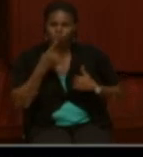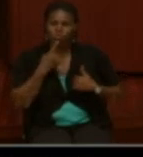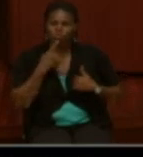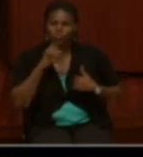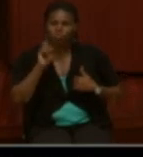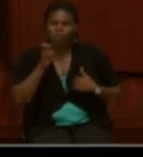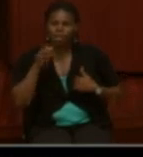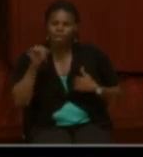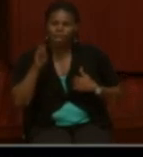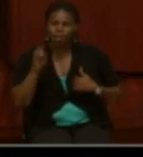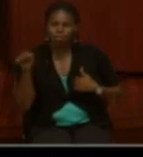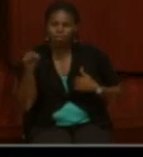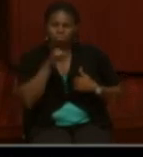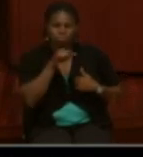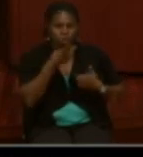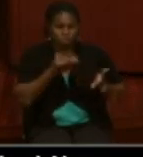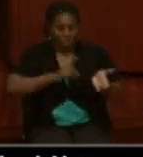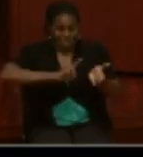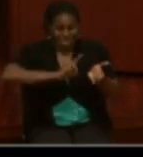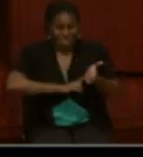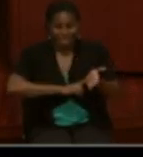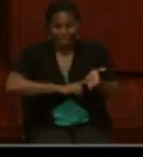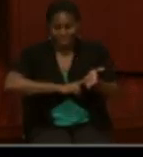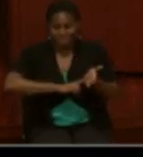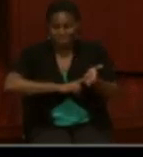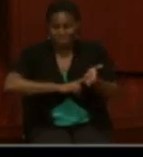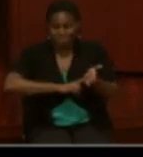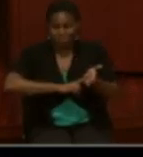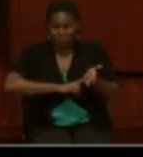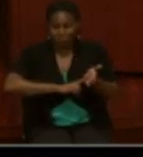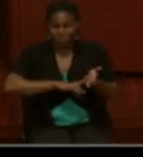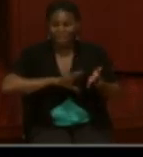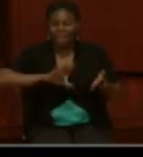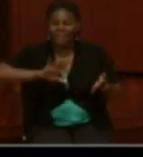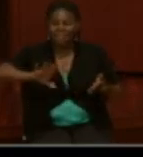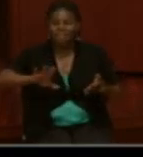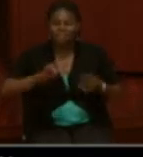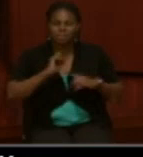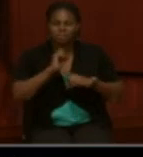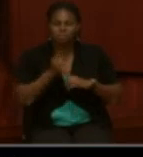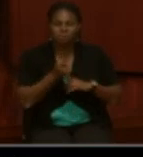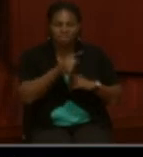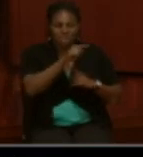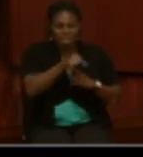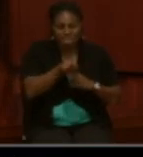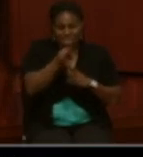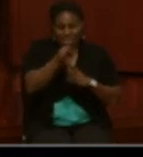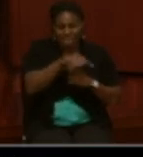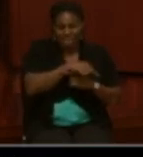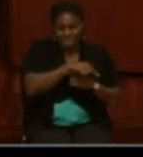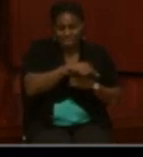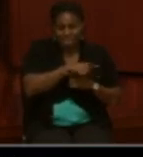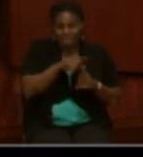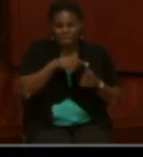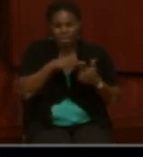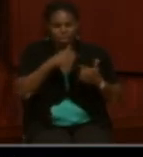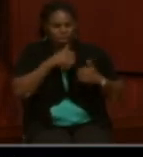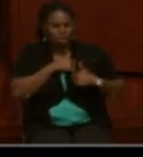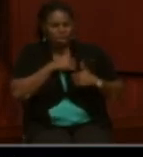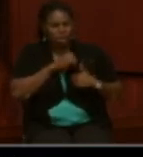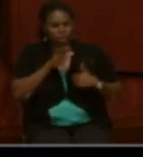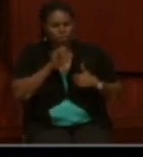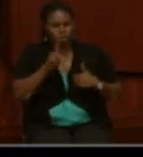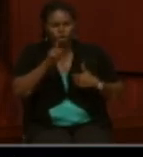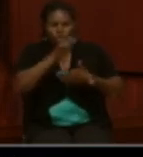the proverbial sign on the dotted line is located. In his case, there's an X. And someone, there's an Army clerk, has written his